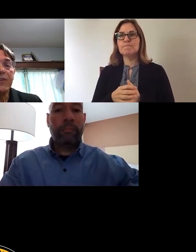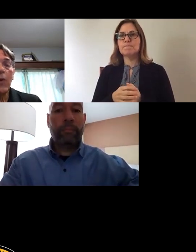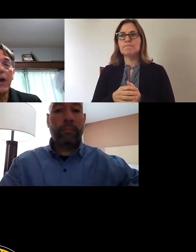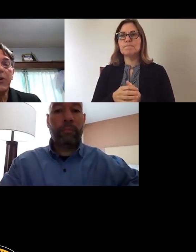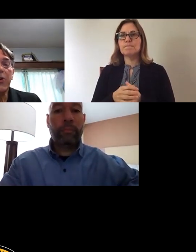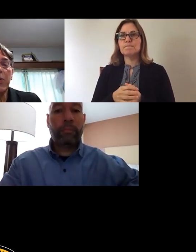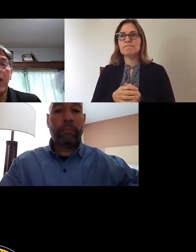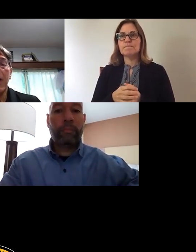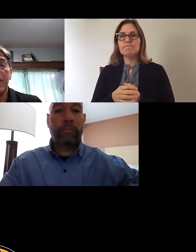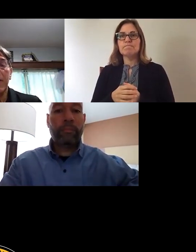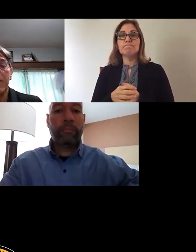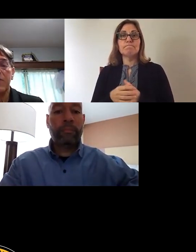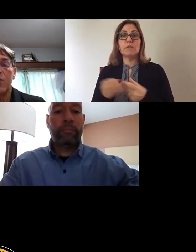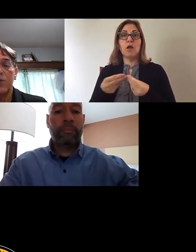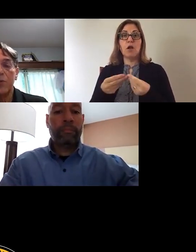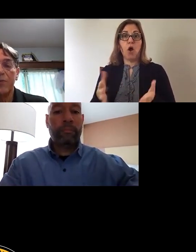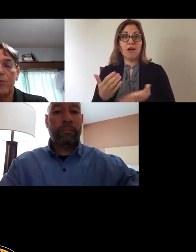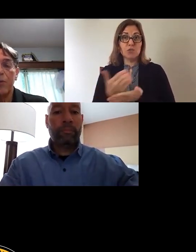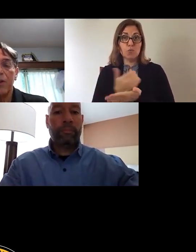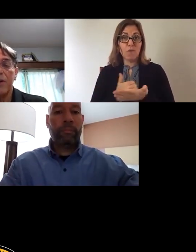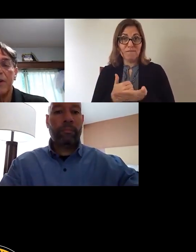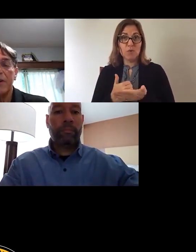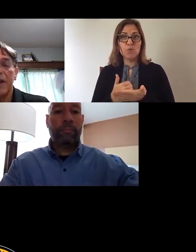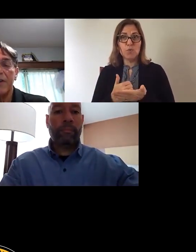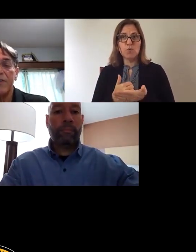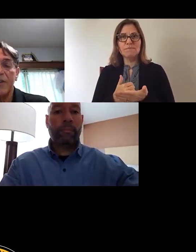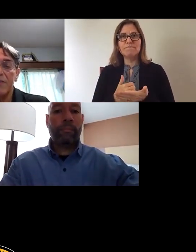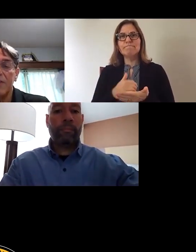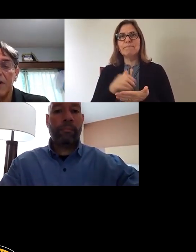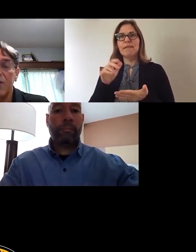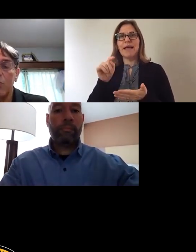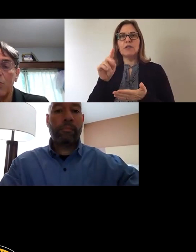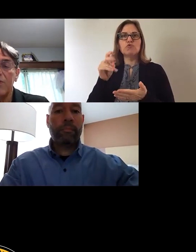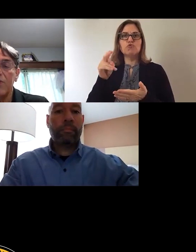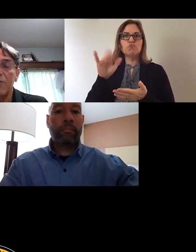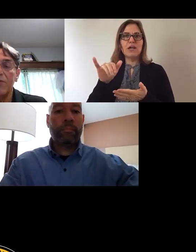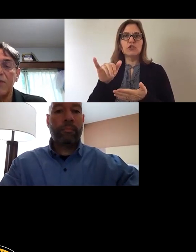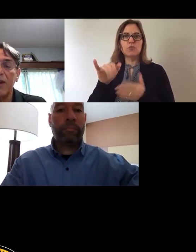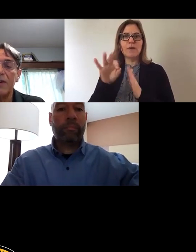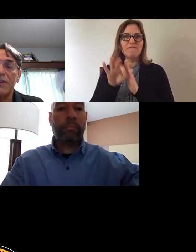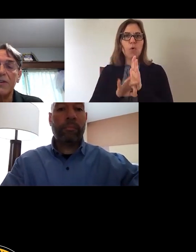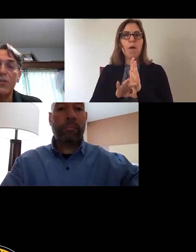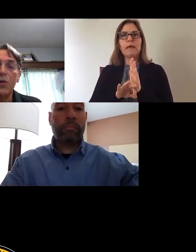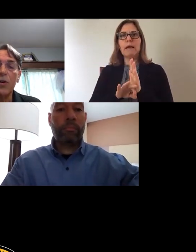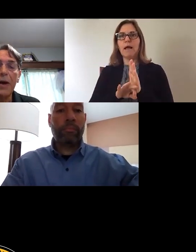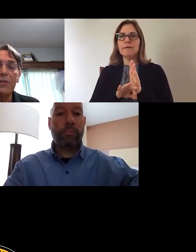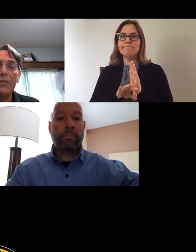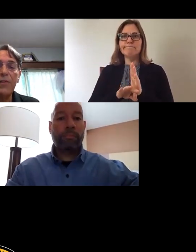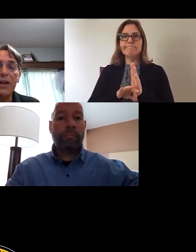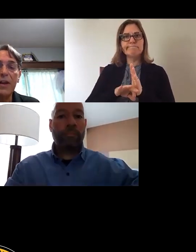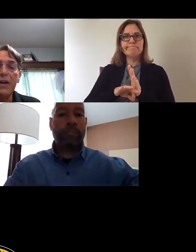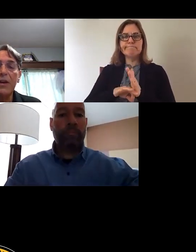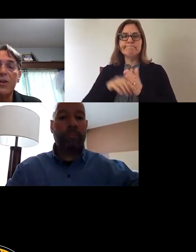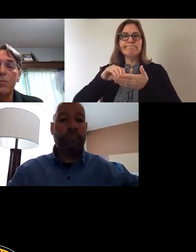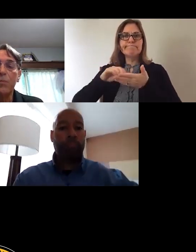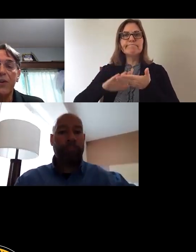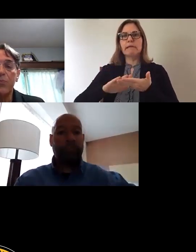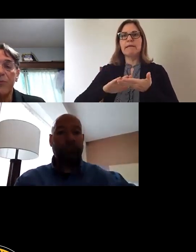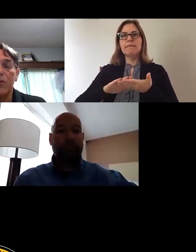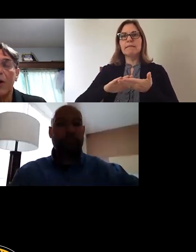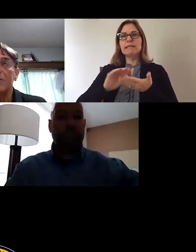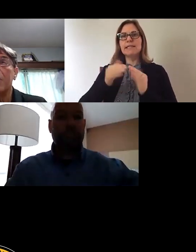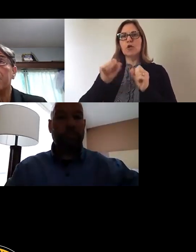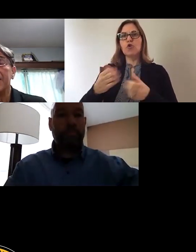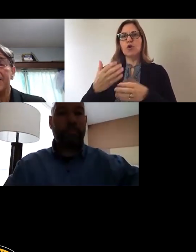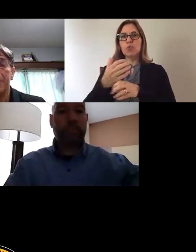Lost revenue, uh, is the treasury formula dictates that the city could receive, uh, a certain amount of funding to replace